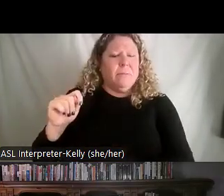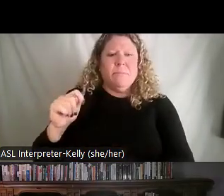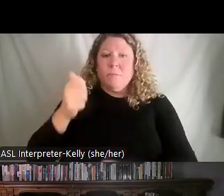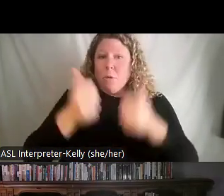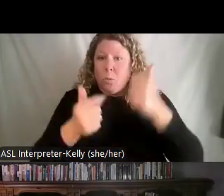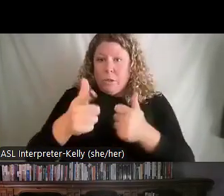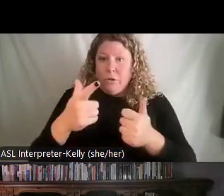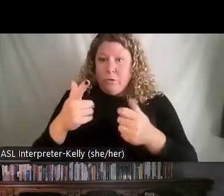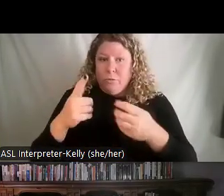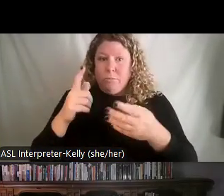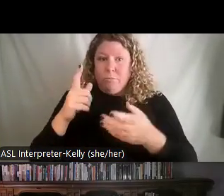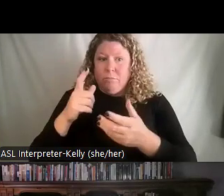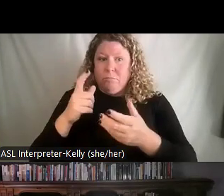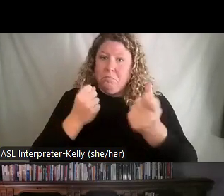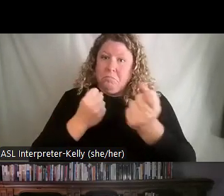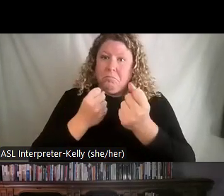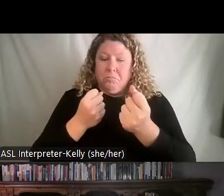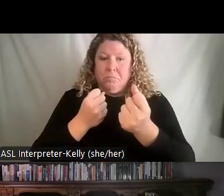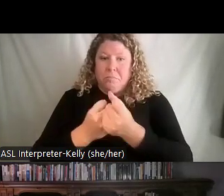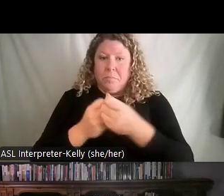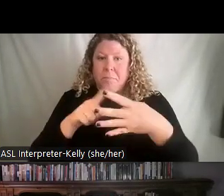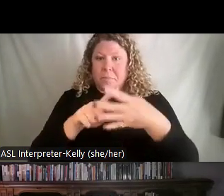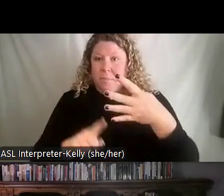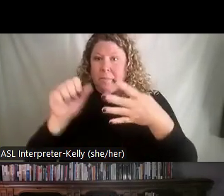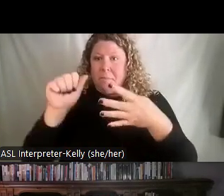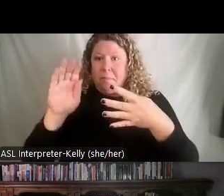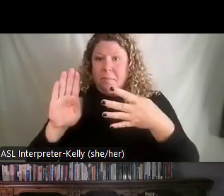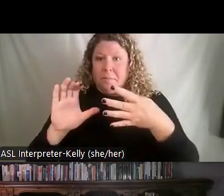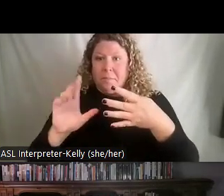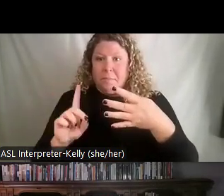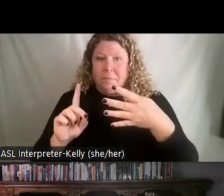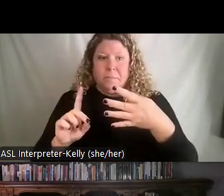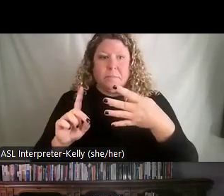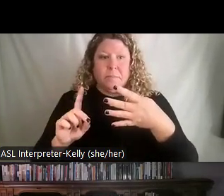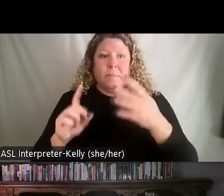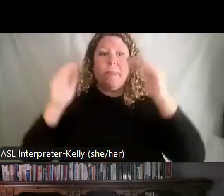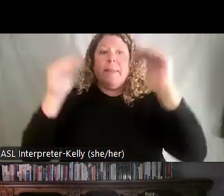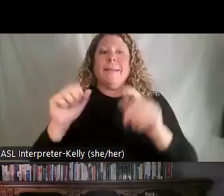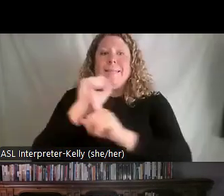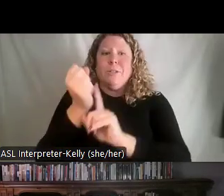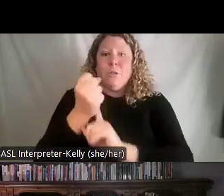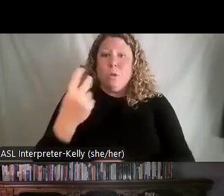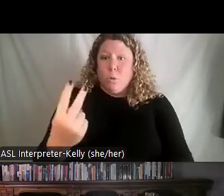mark A, B, or C, or D. Next. Situation two. Your internal customers have given you feedback